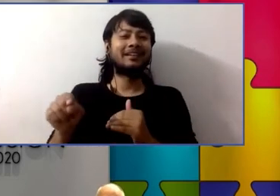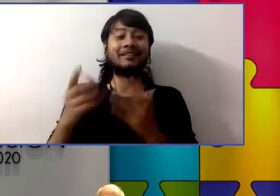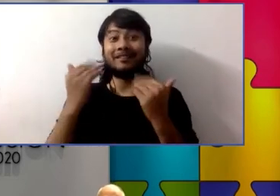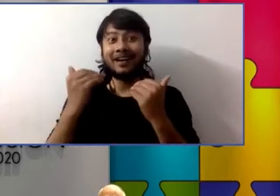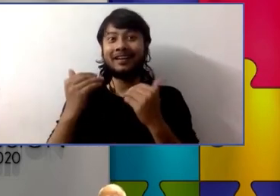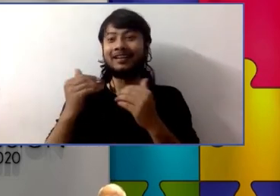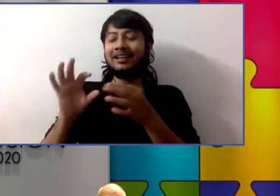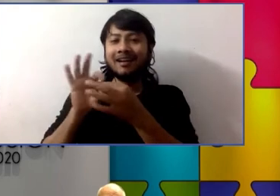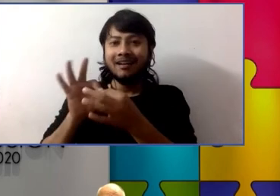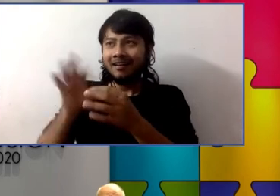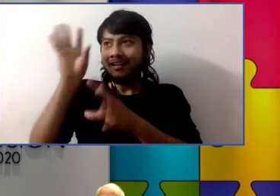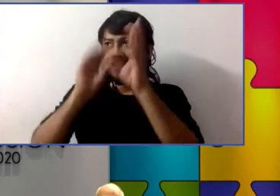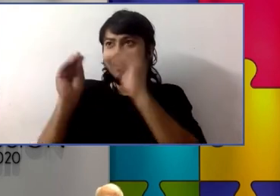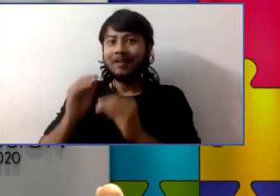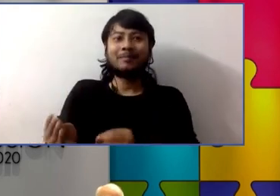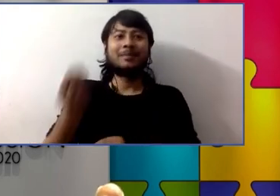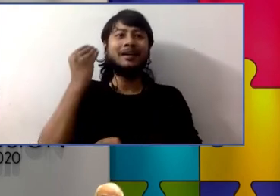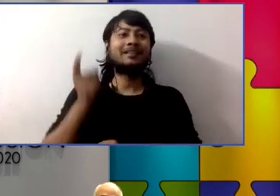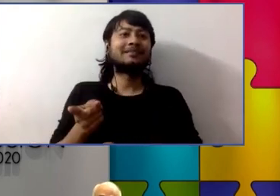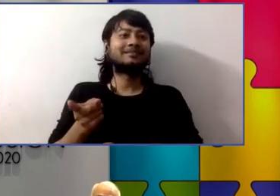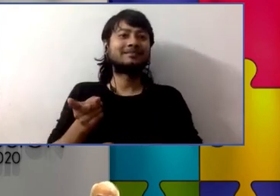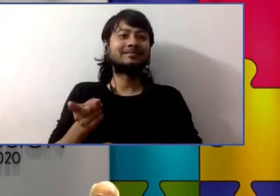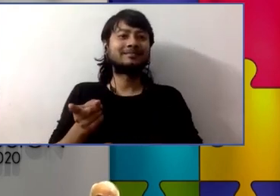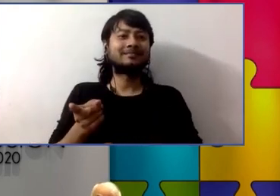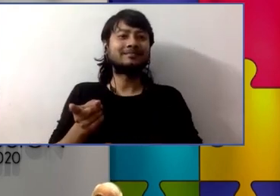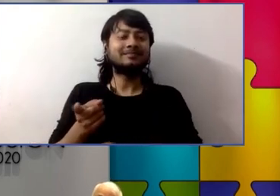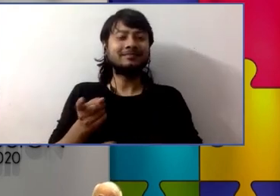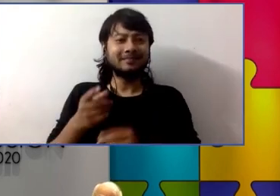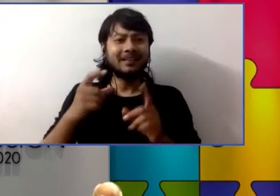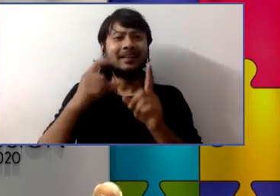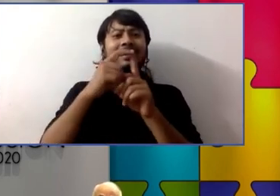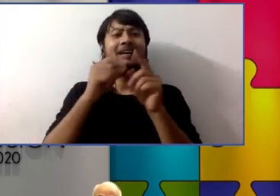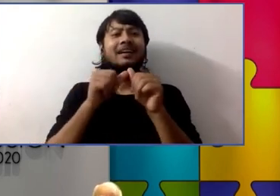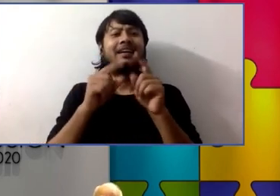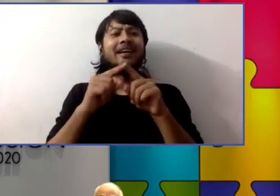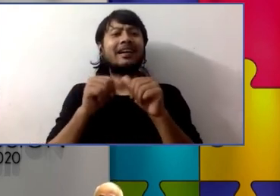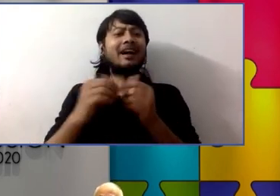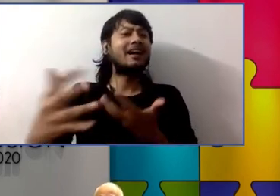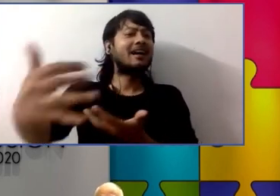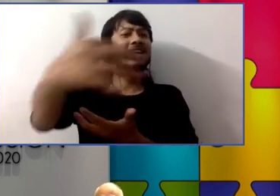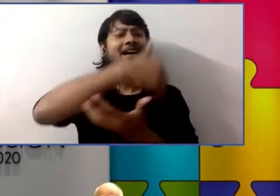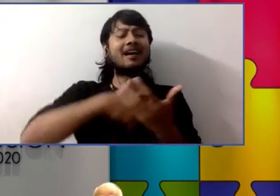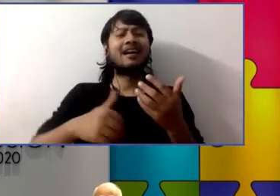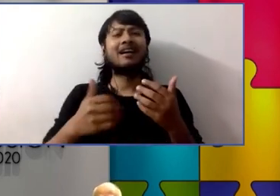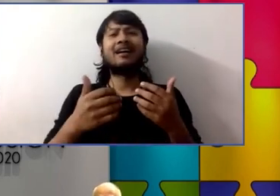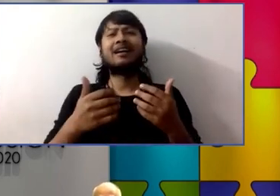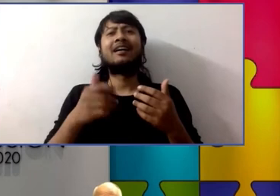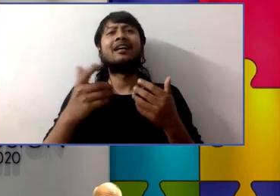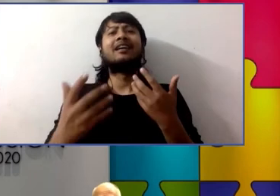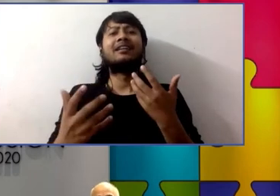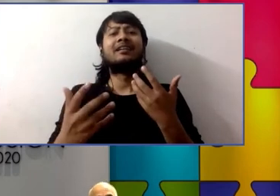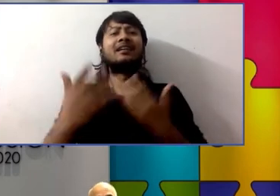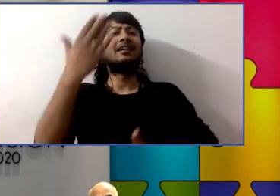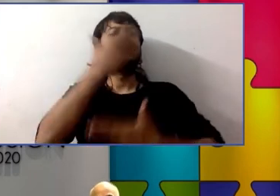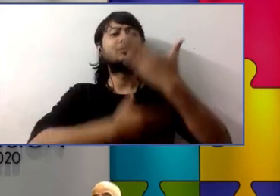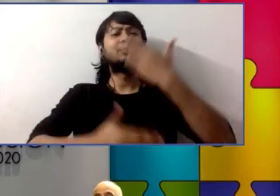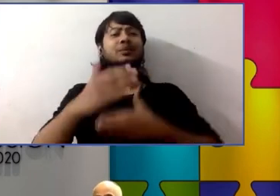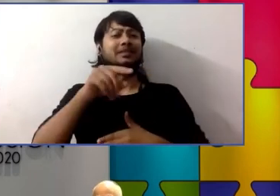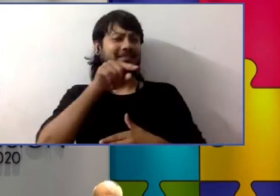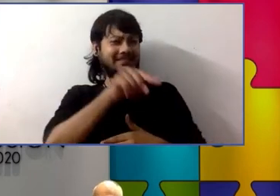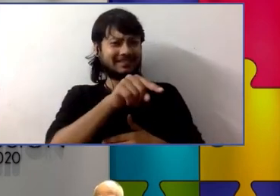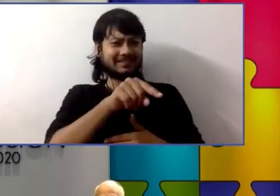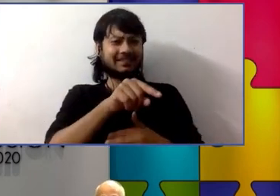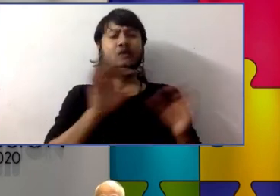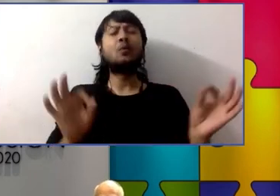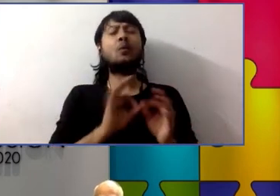there's actually been no studies to suggest that students with disabilities without disabilities who are learning in inclusive classrooms have any shortcomings